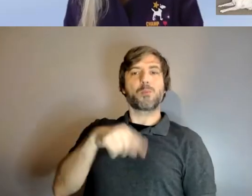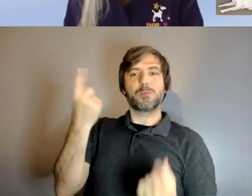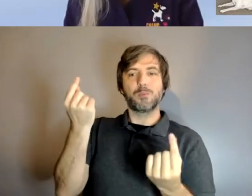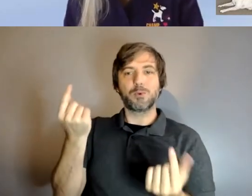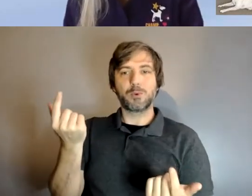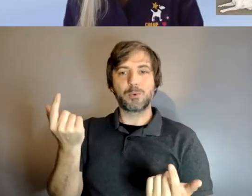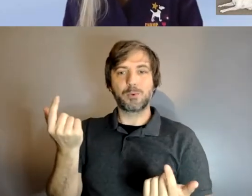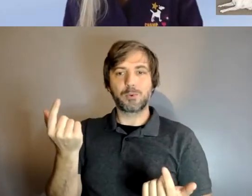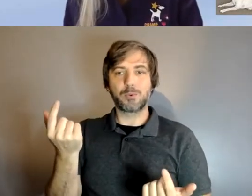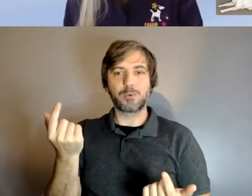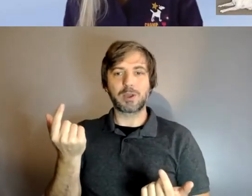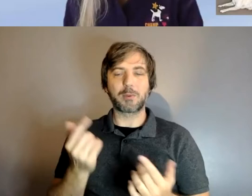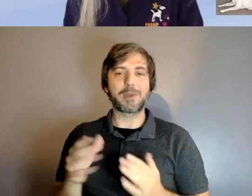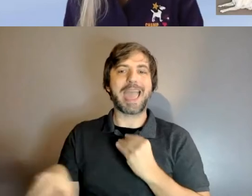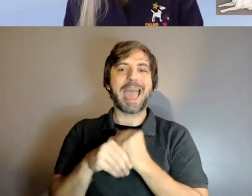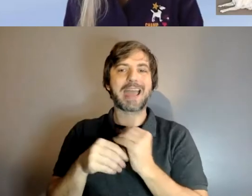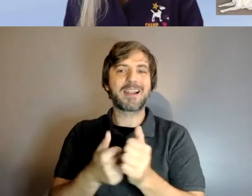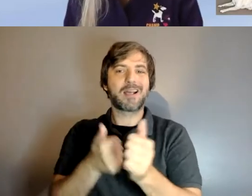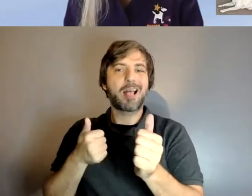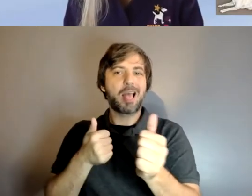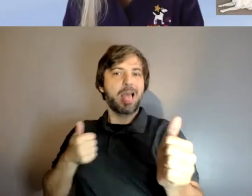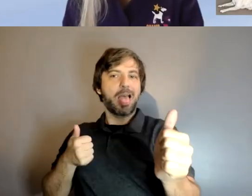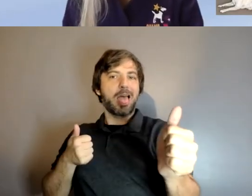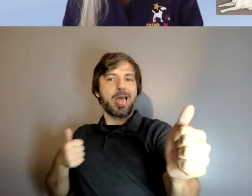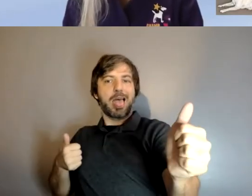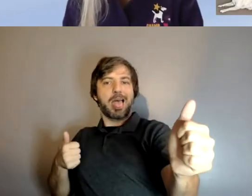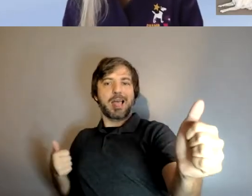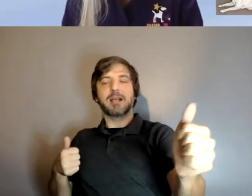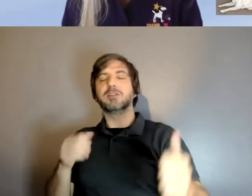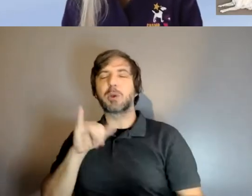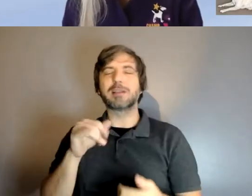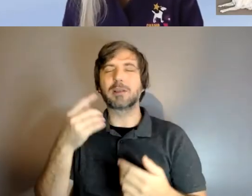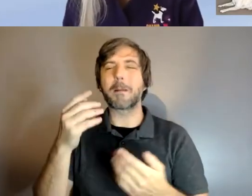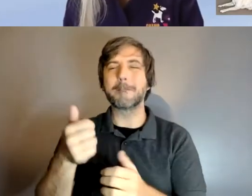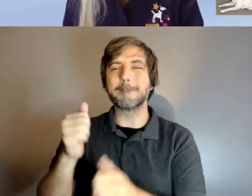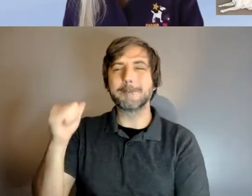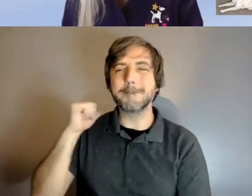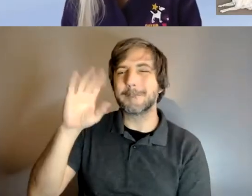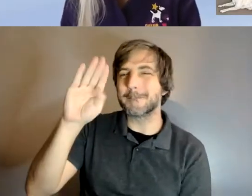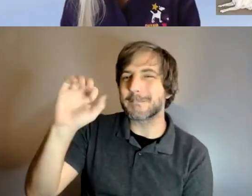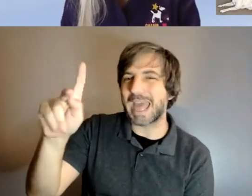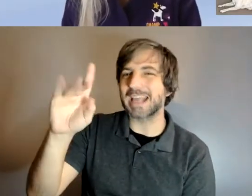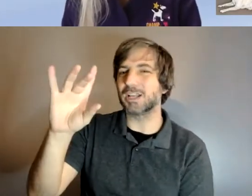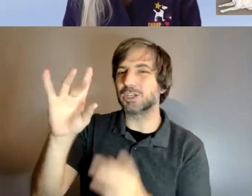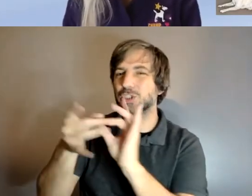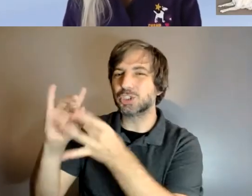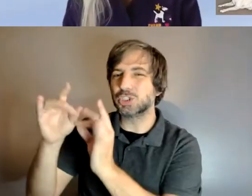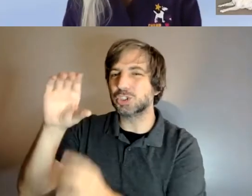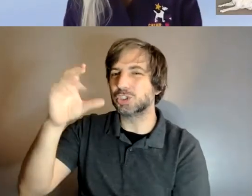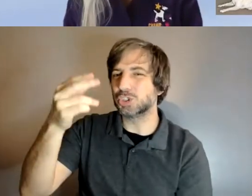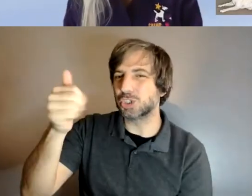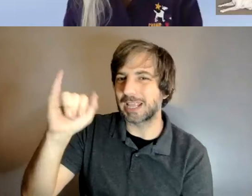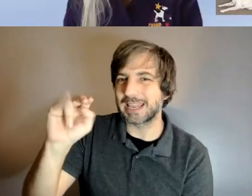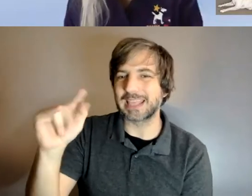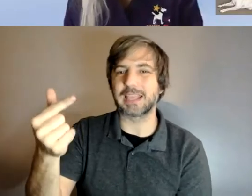like this old the whole back training process tech takes about two minutes so we try to keep that very short and condensed because if it's too